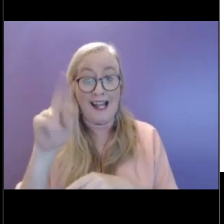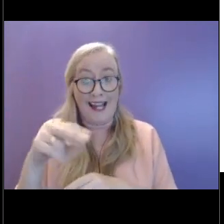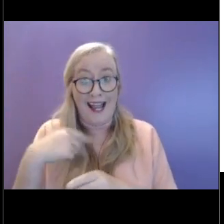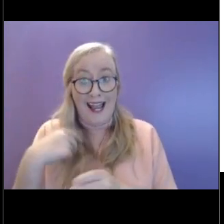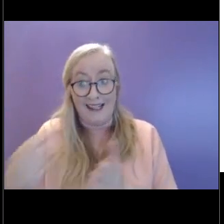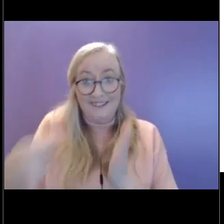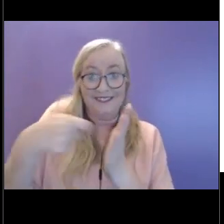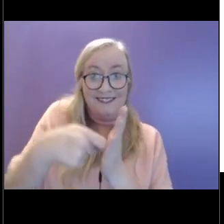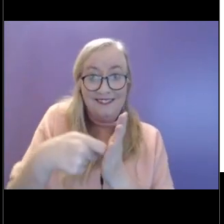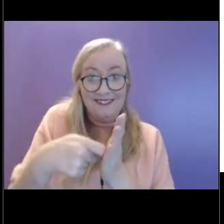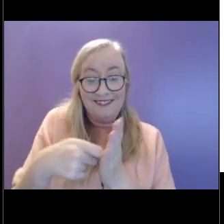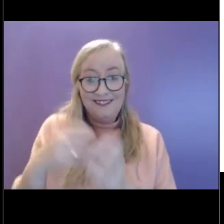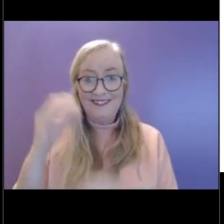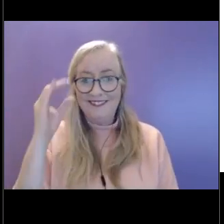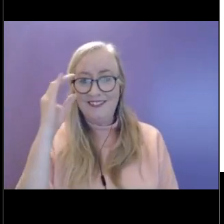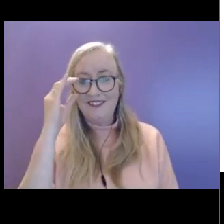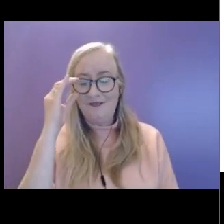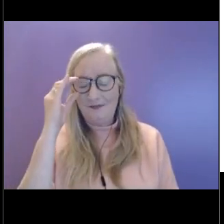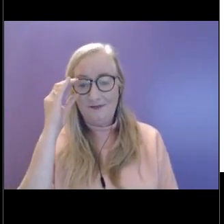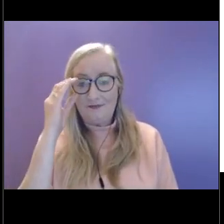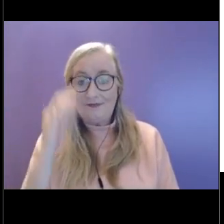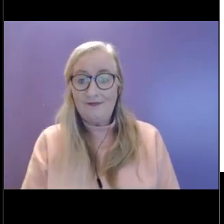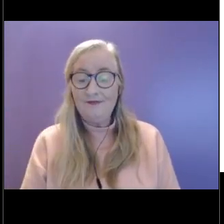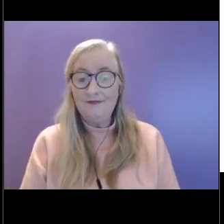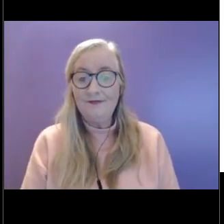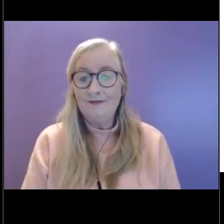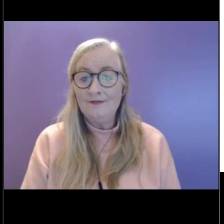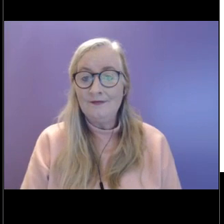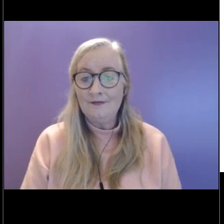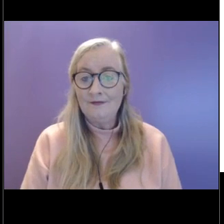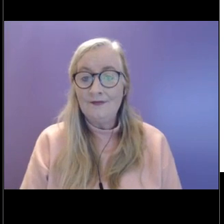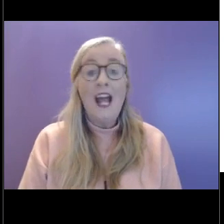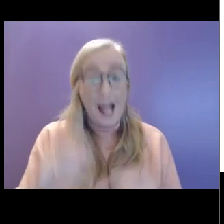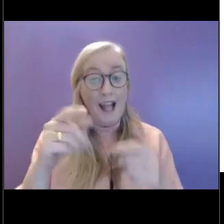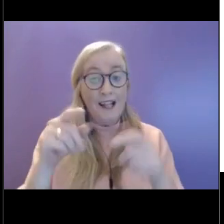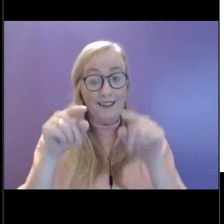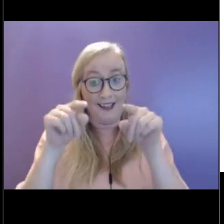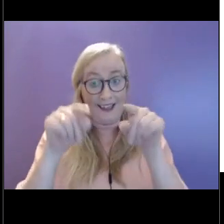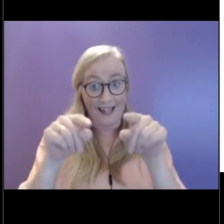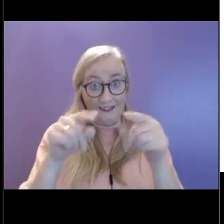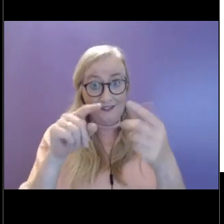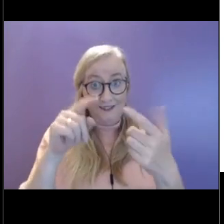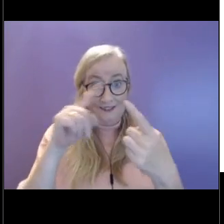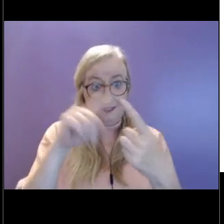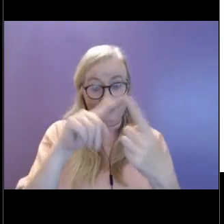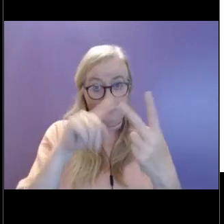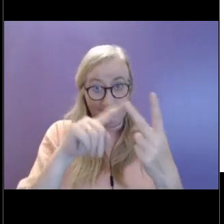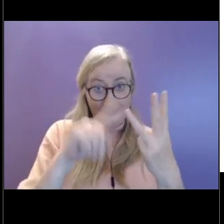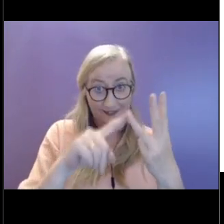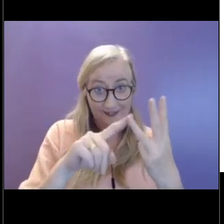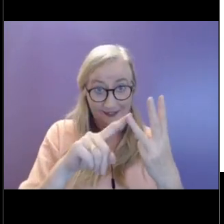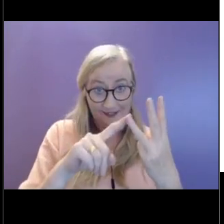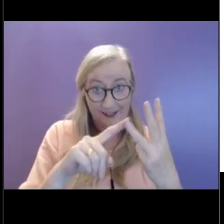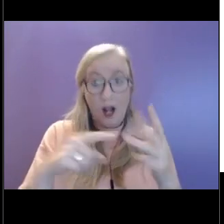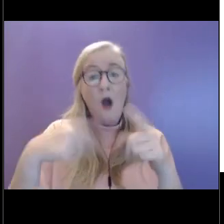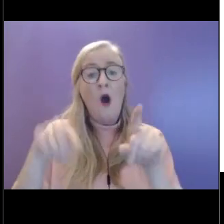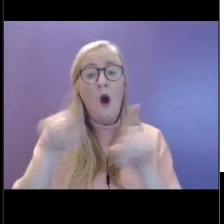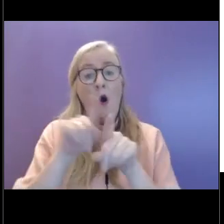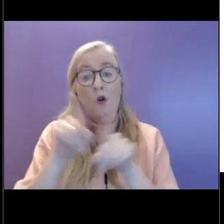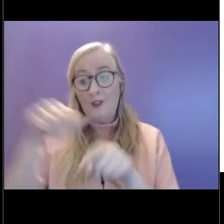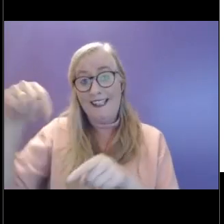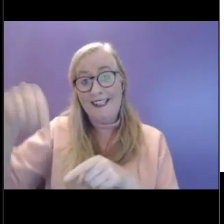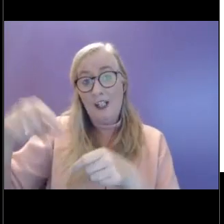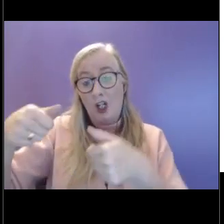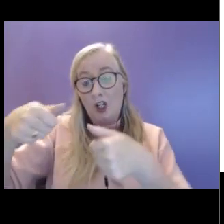Yeah, thanks a lot. So there's another model that we like to think a lot about, I suppose, a jigsaw with young